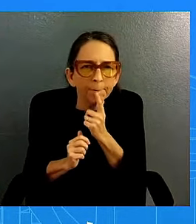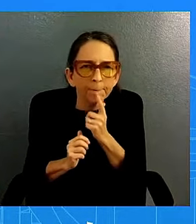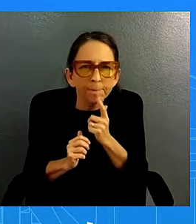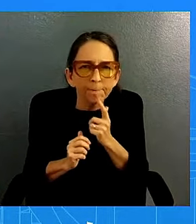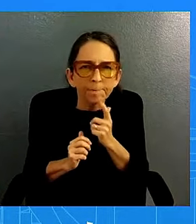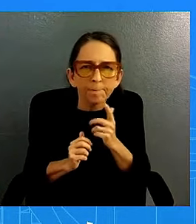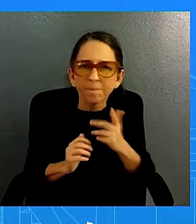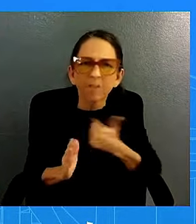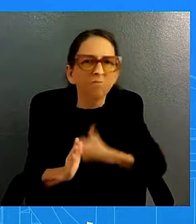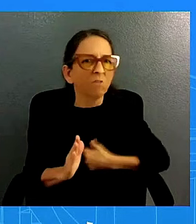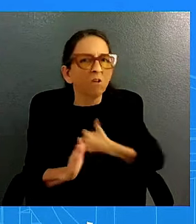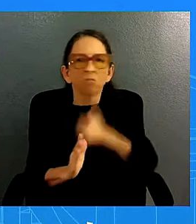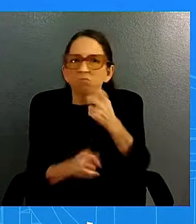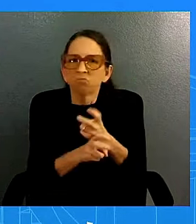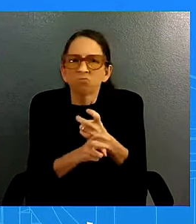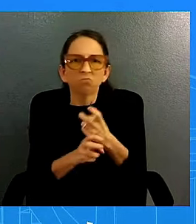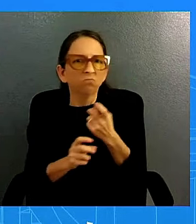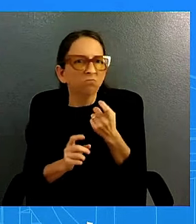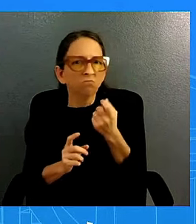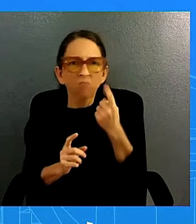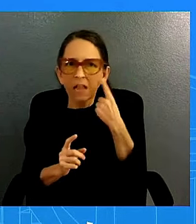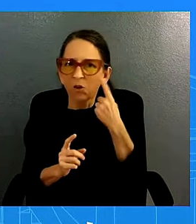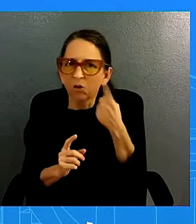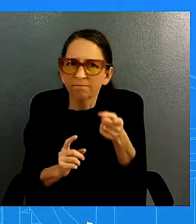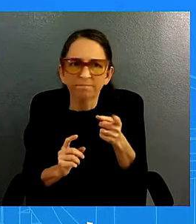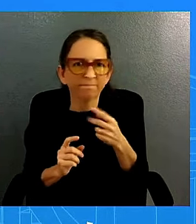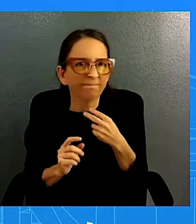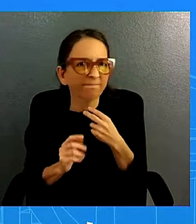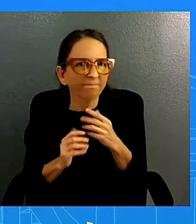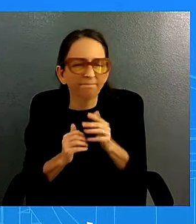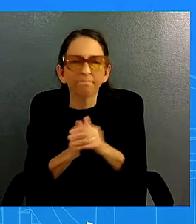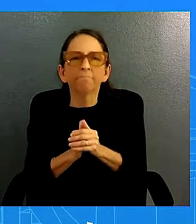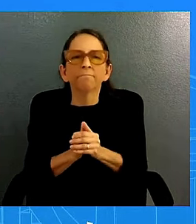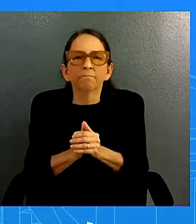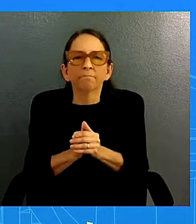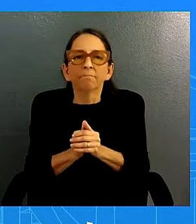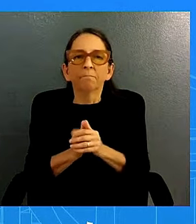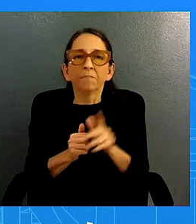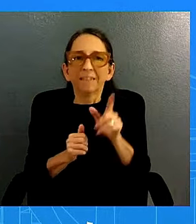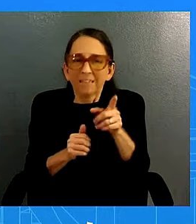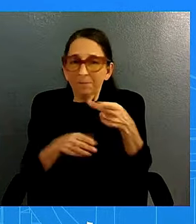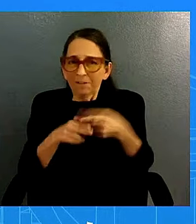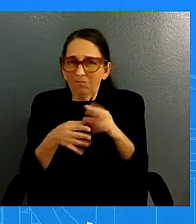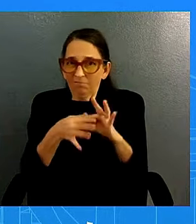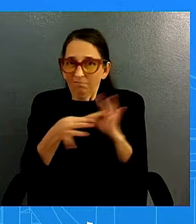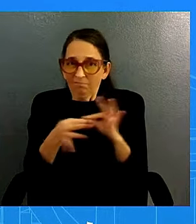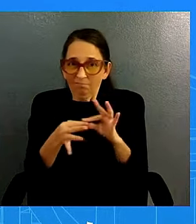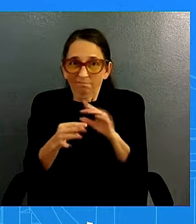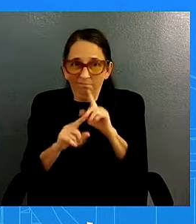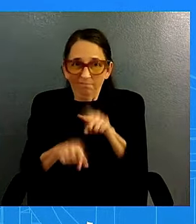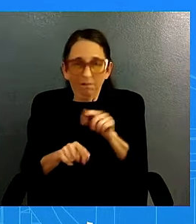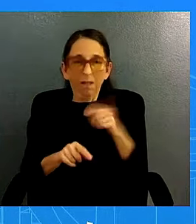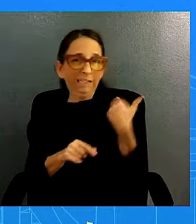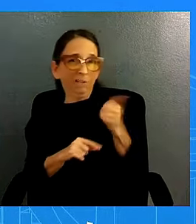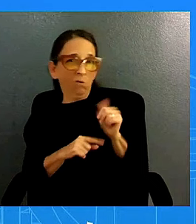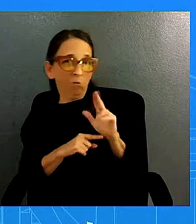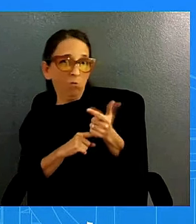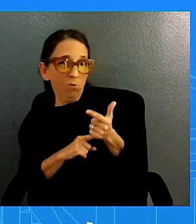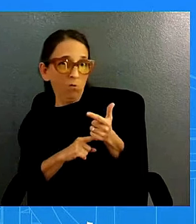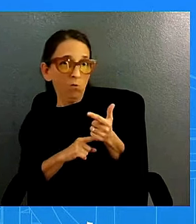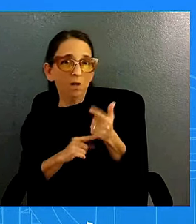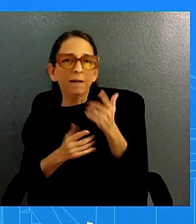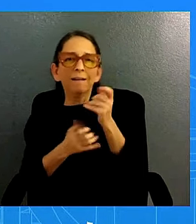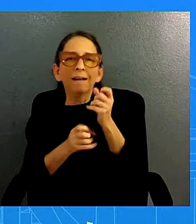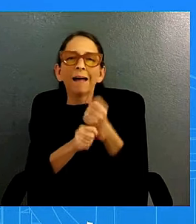as you mentioned in the august data uh came back and uh it showed that um we july and august saw the lowest